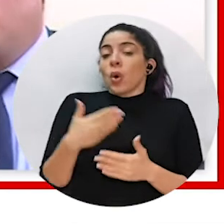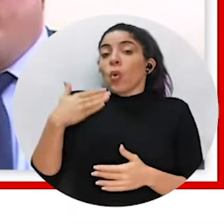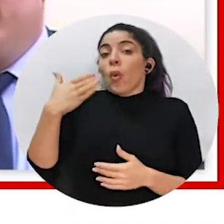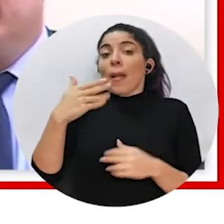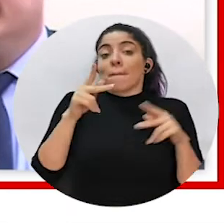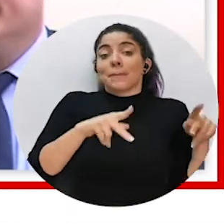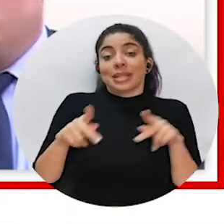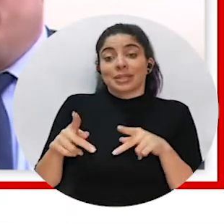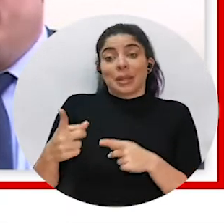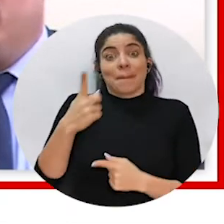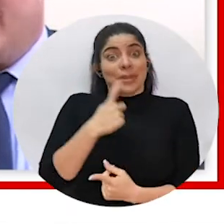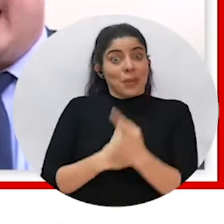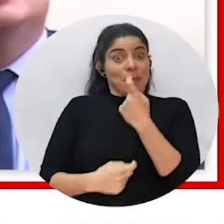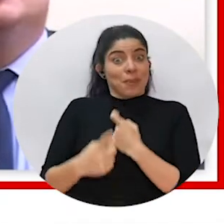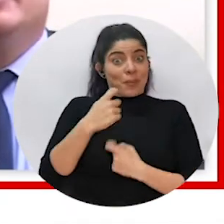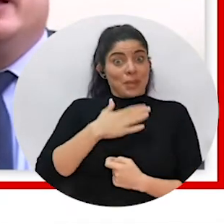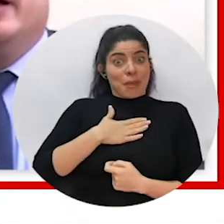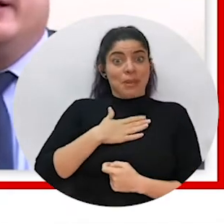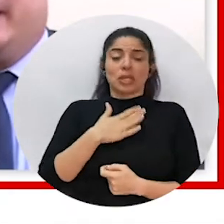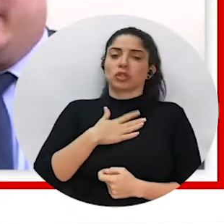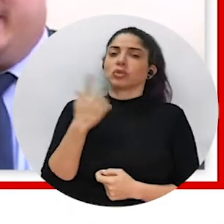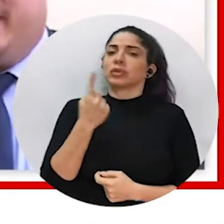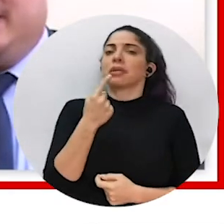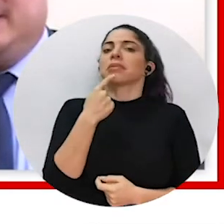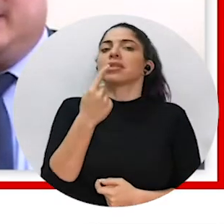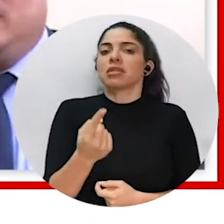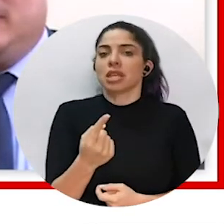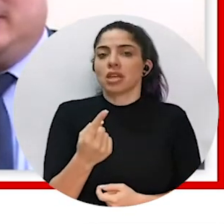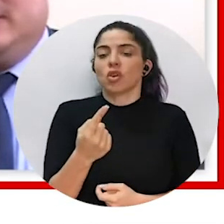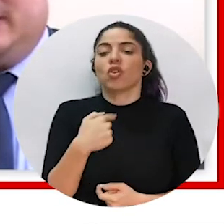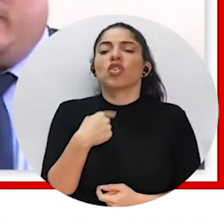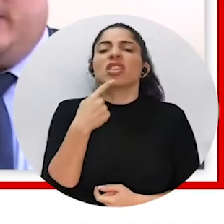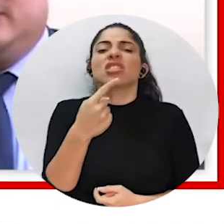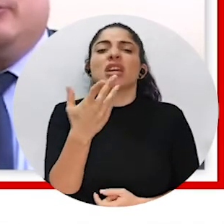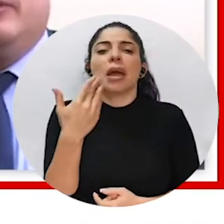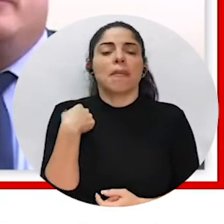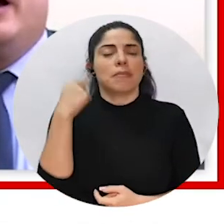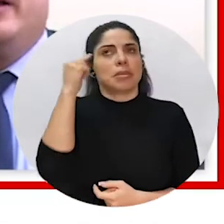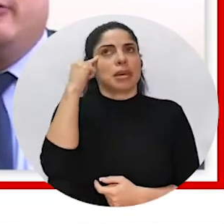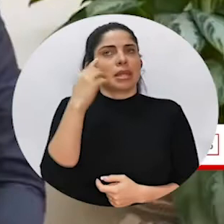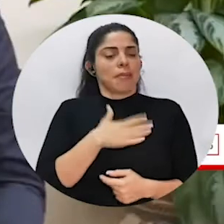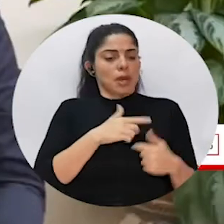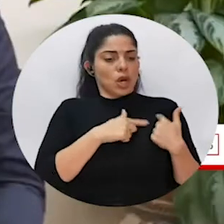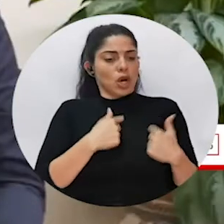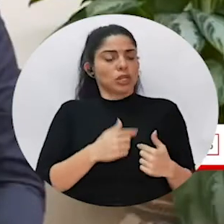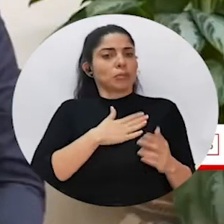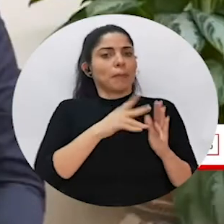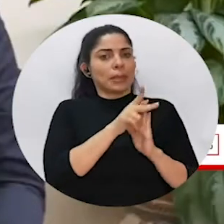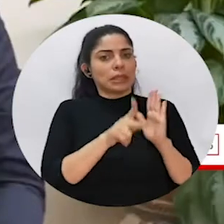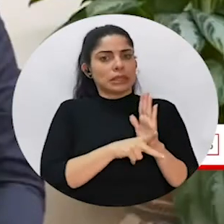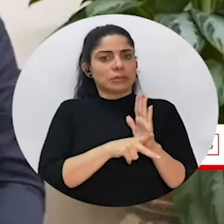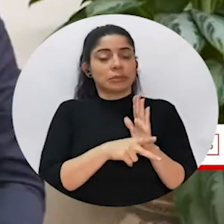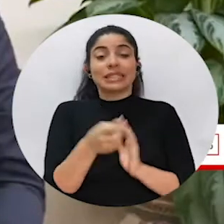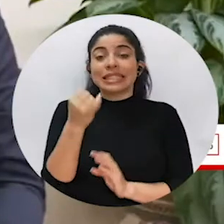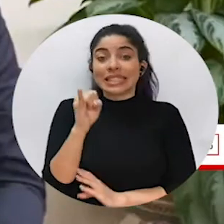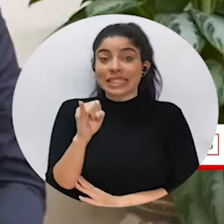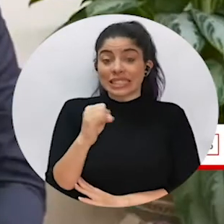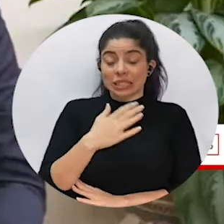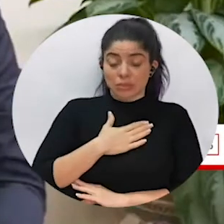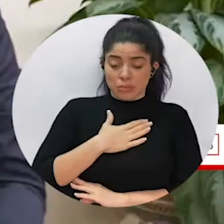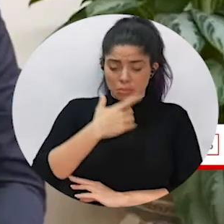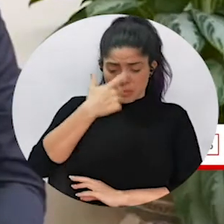Well, when people ask me, I say what is on my mind and on my heart and on my principles.